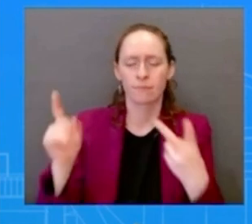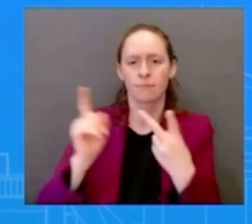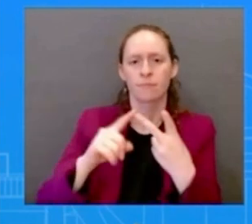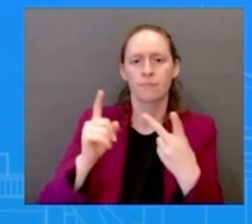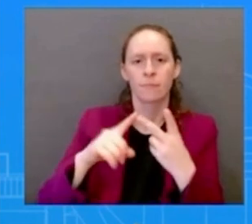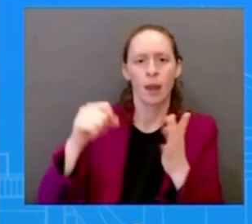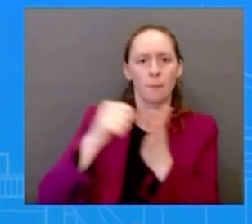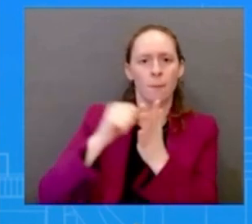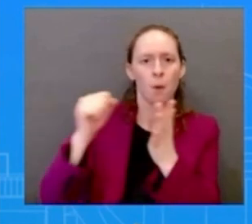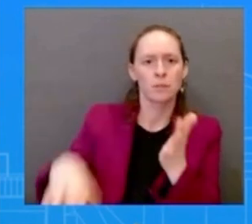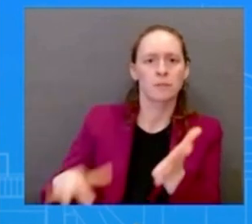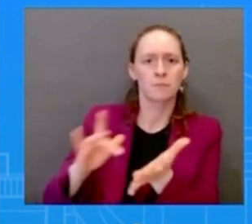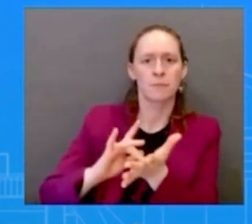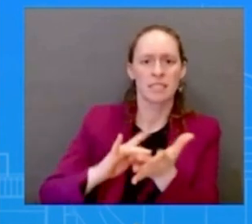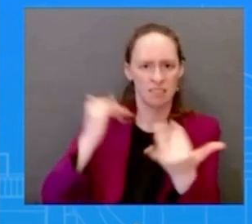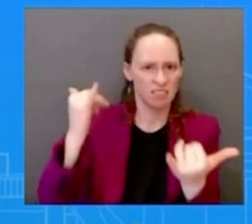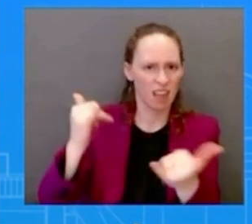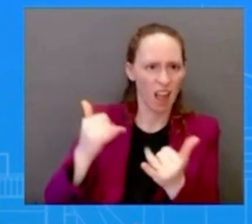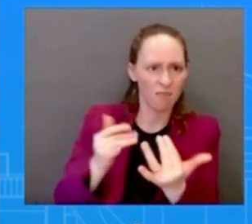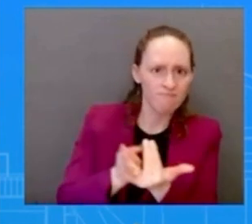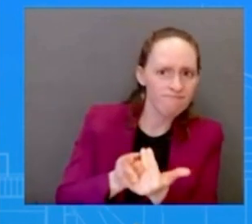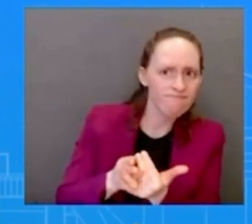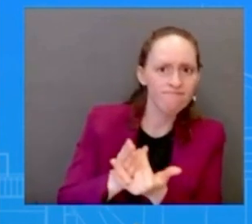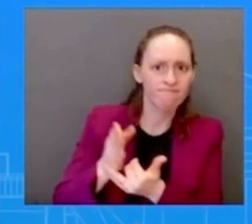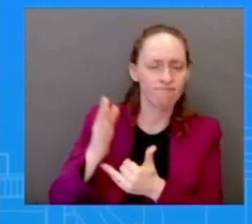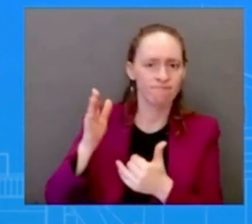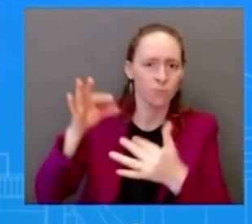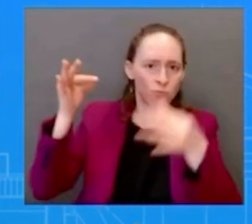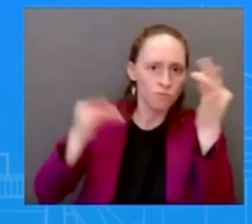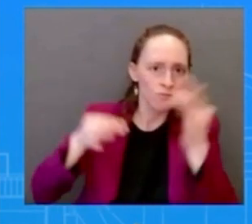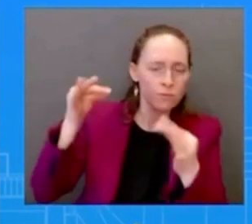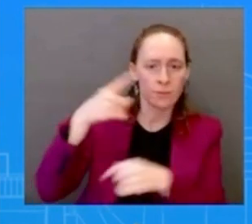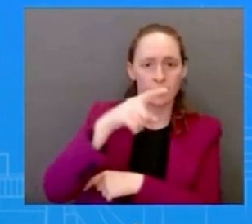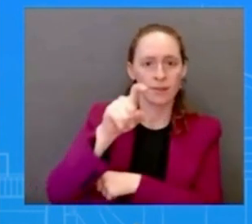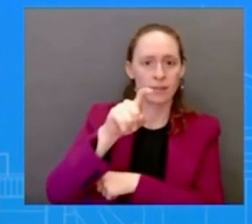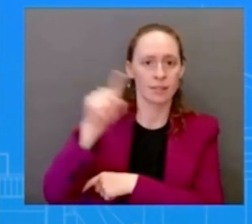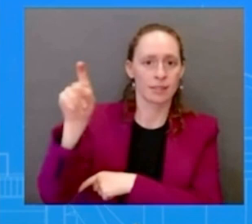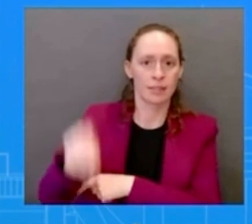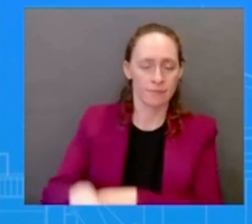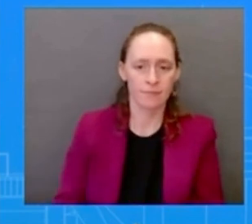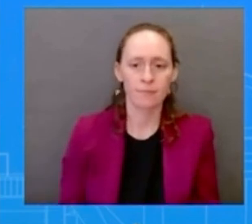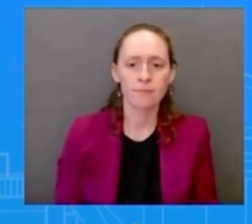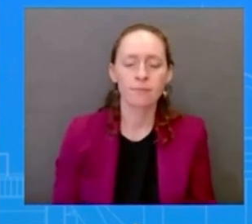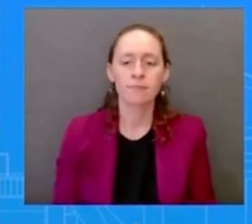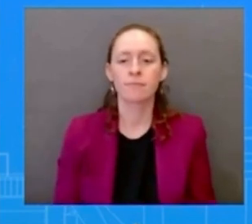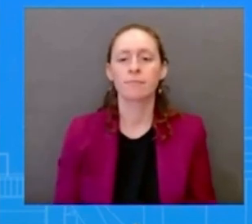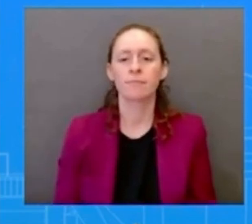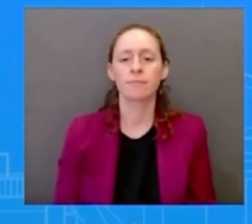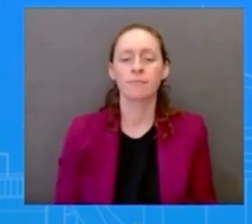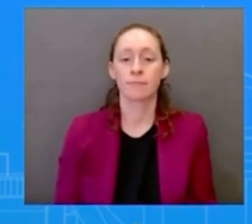women particularly in the black and brown community if this pill is